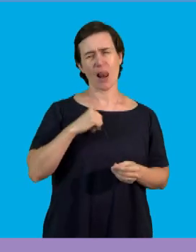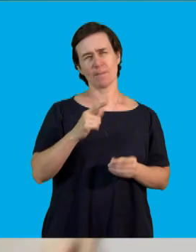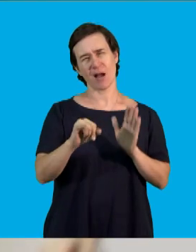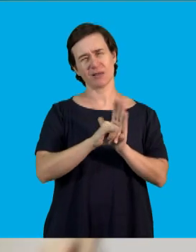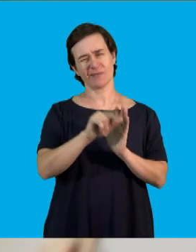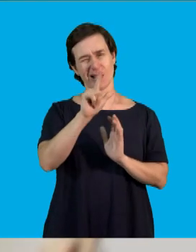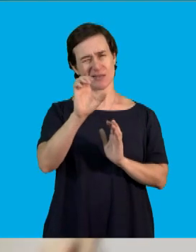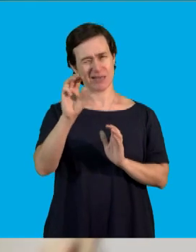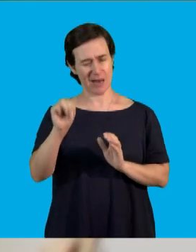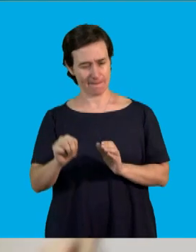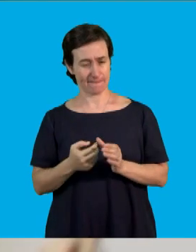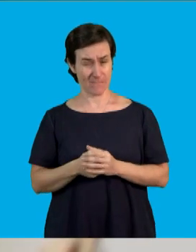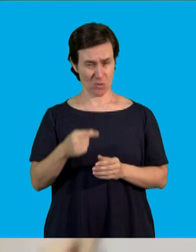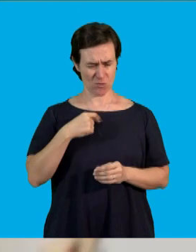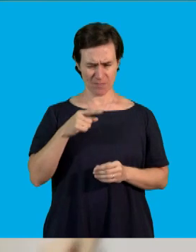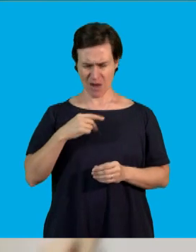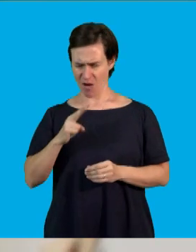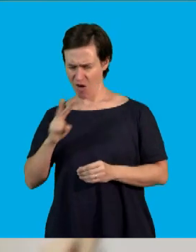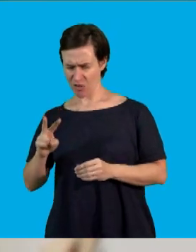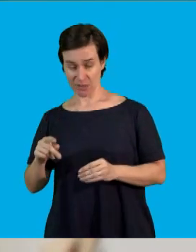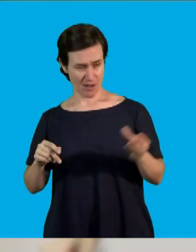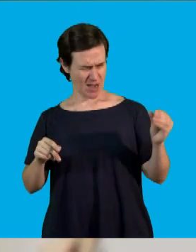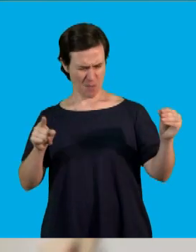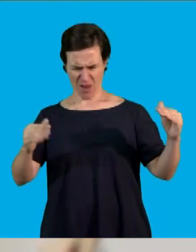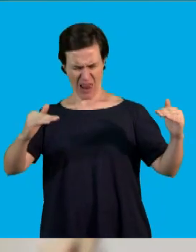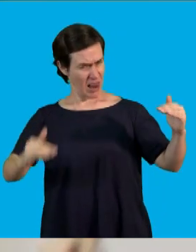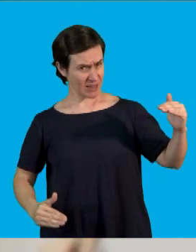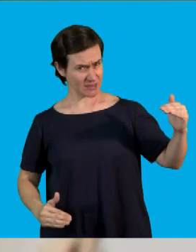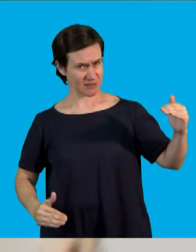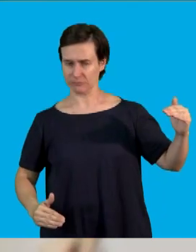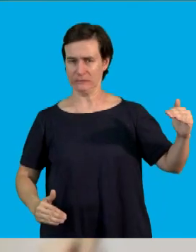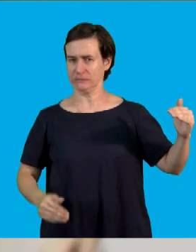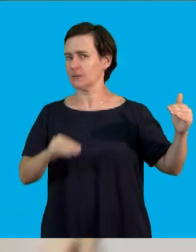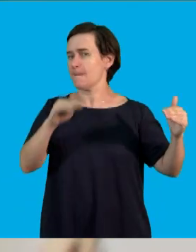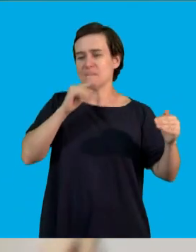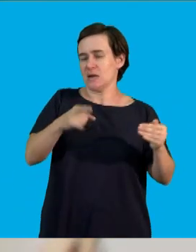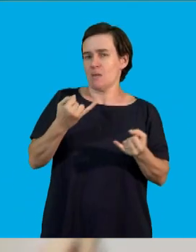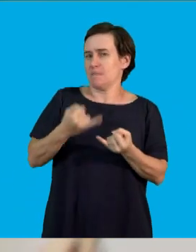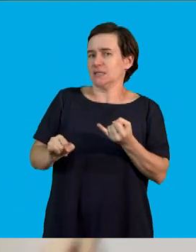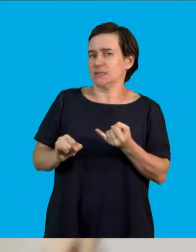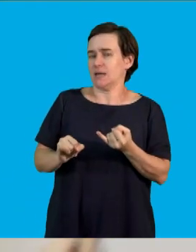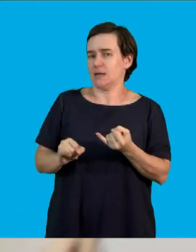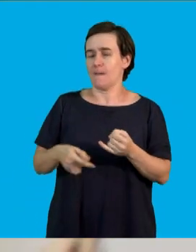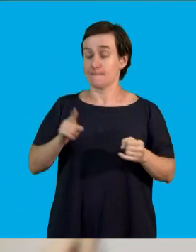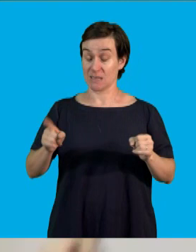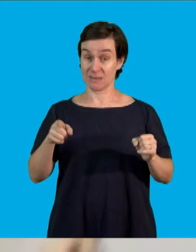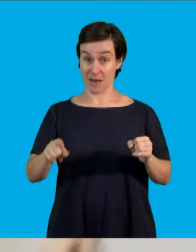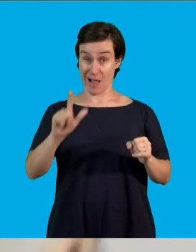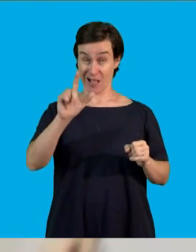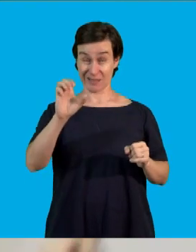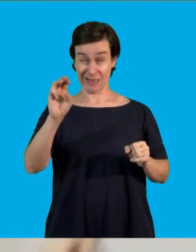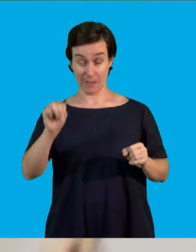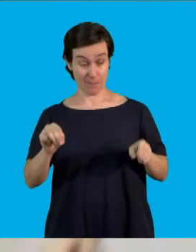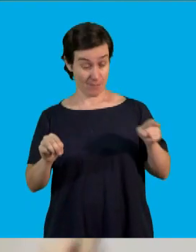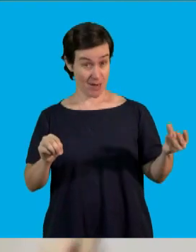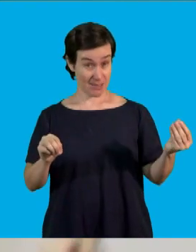and you find an answer that is actually smaller than those numbers then you must know that you are doing something wrong. So the lowest